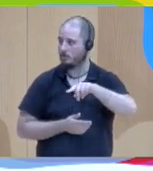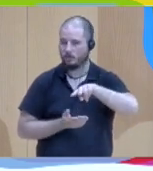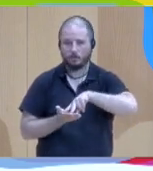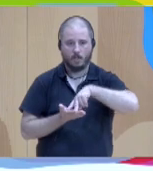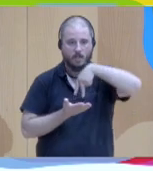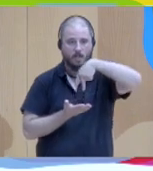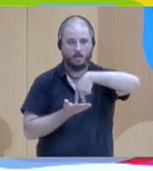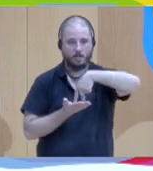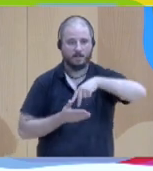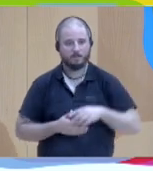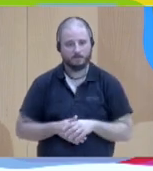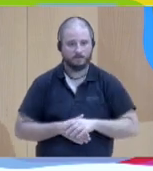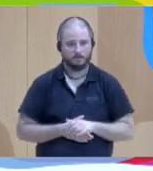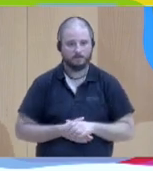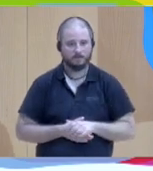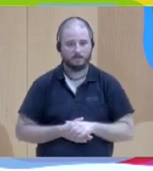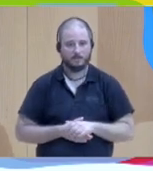Stand up and turn to your right.